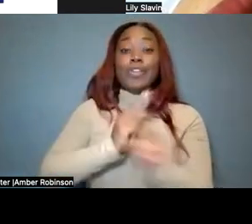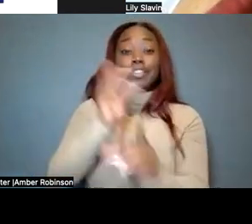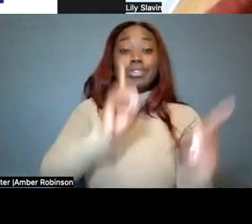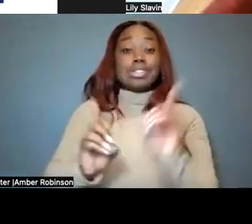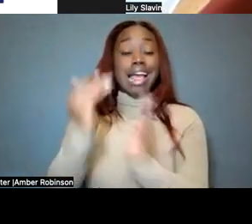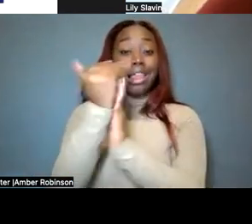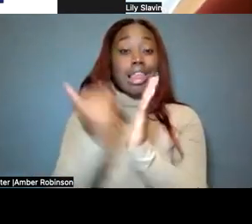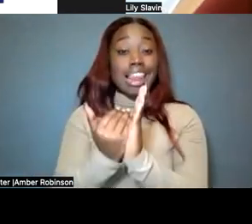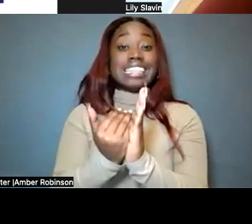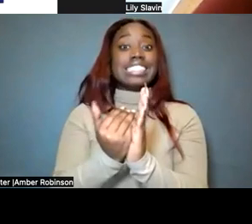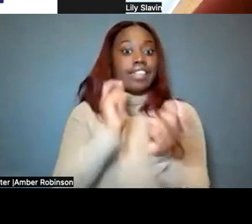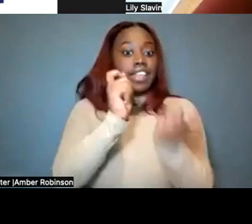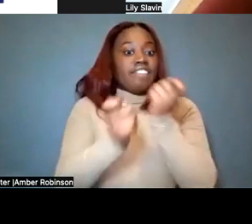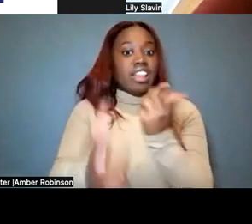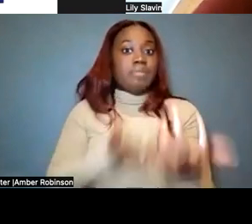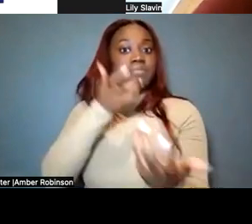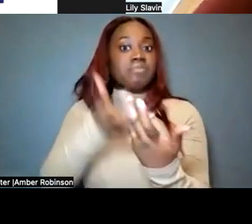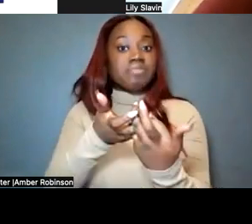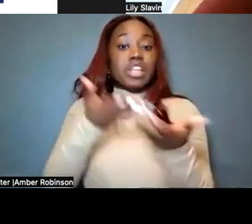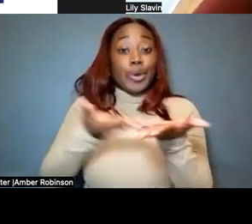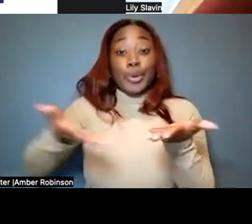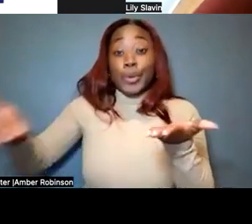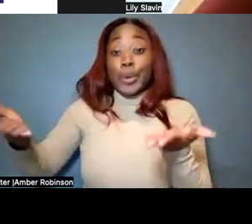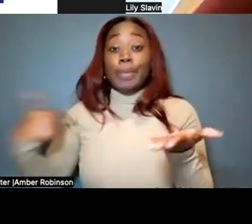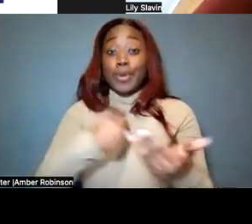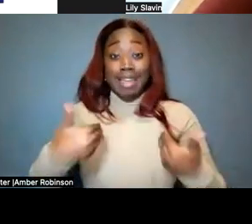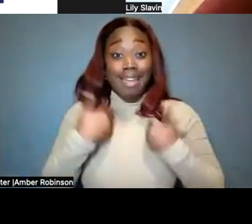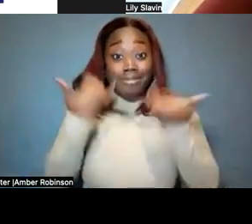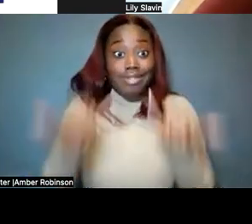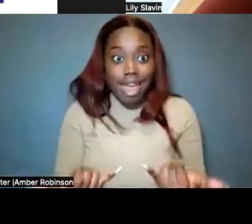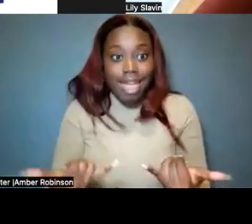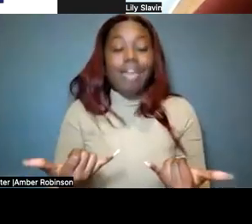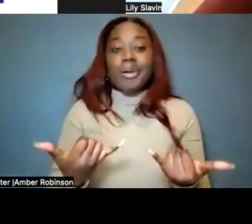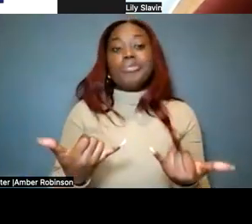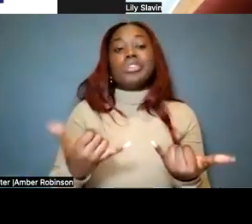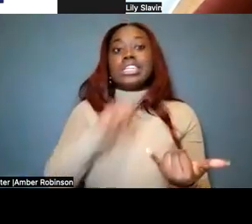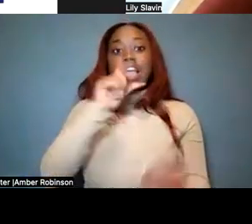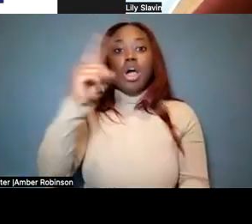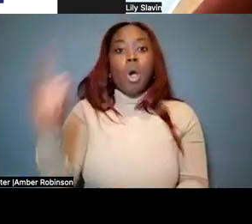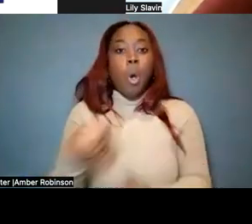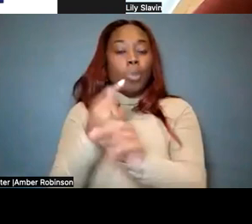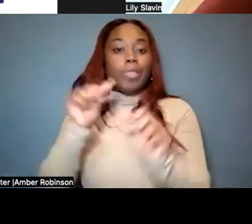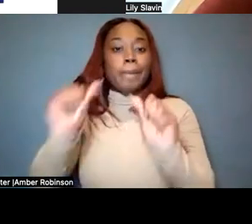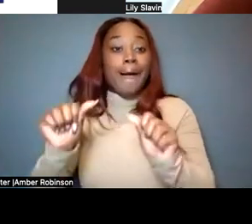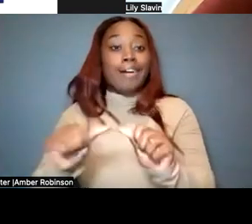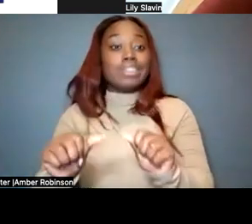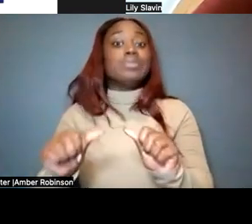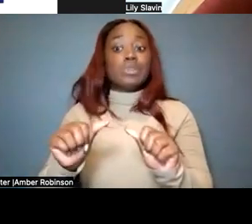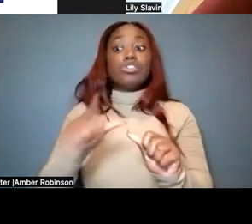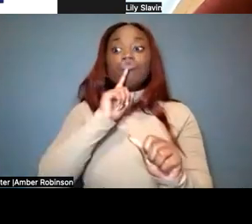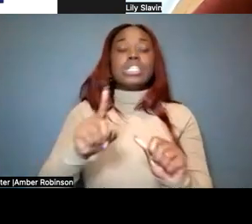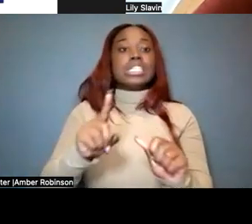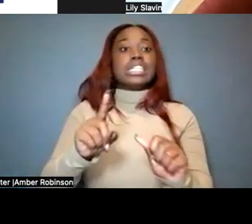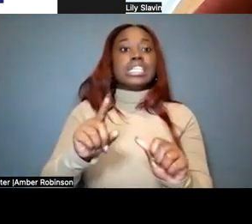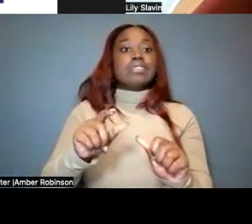variations that we can do, all the modified equipment that we have now. It's not only possible, it's impossible